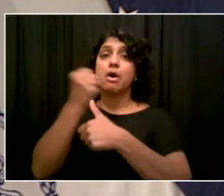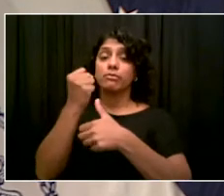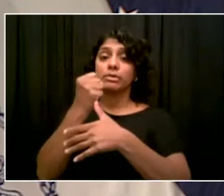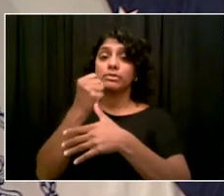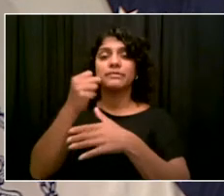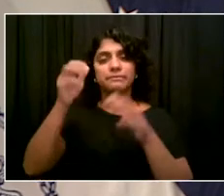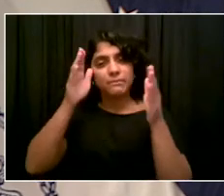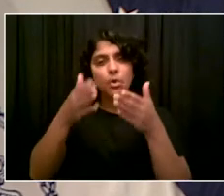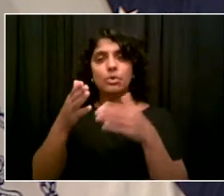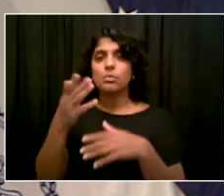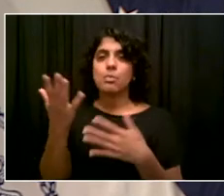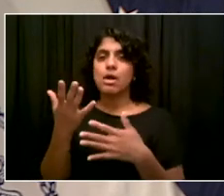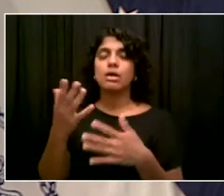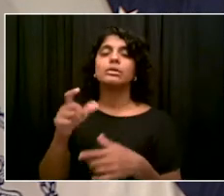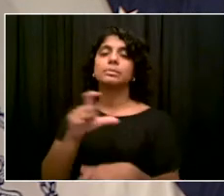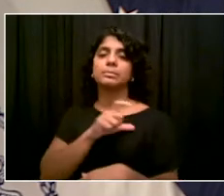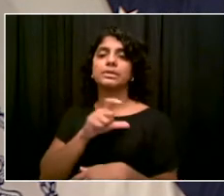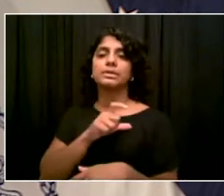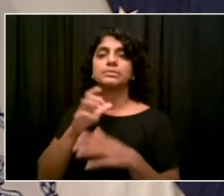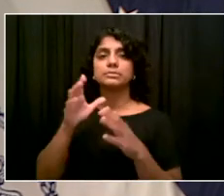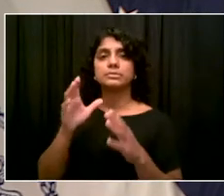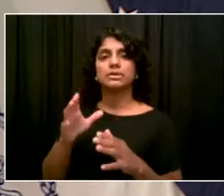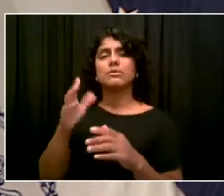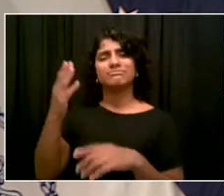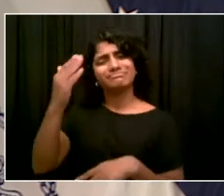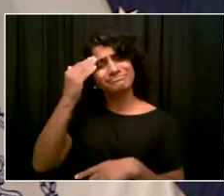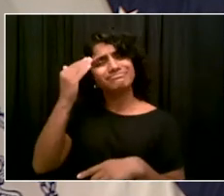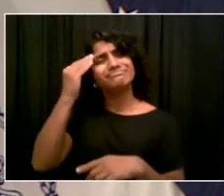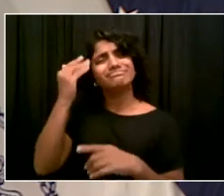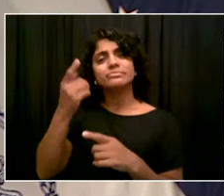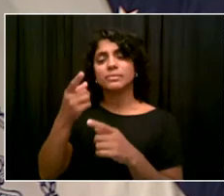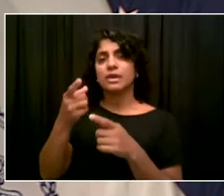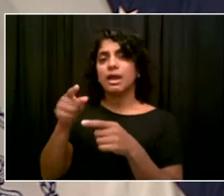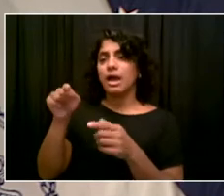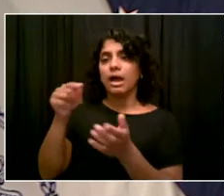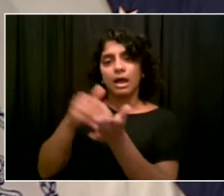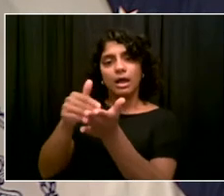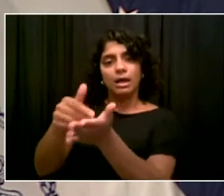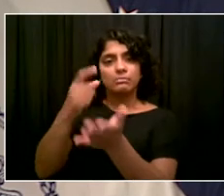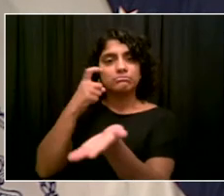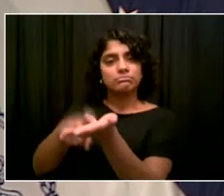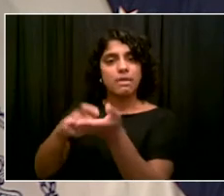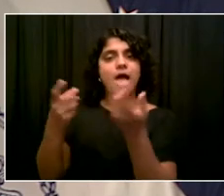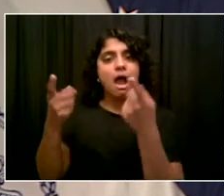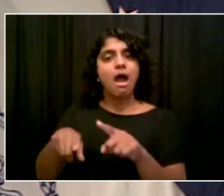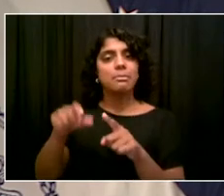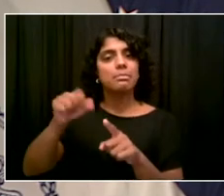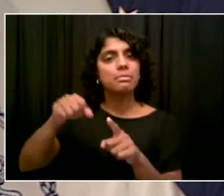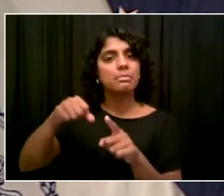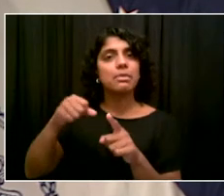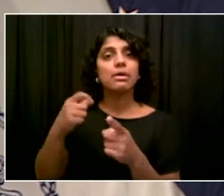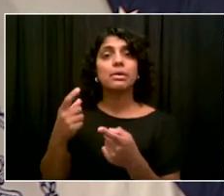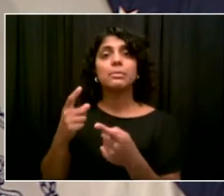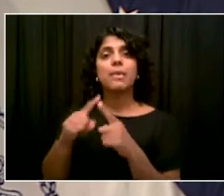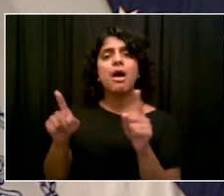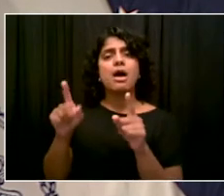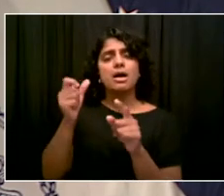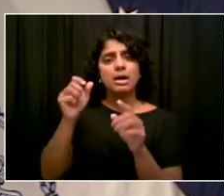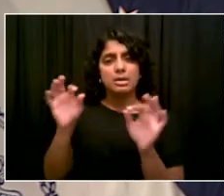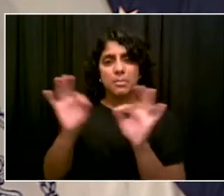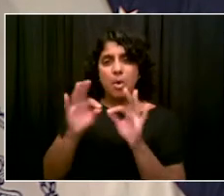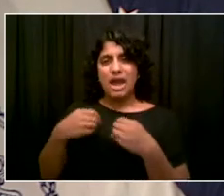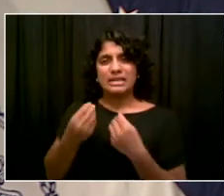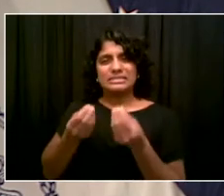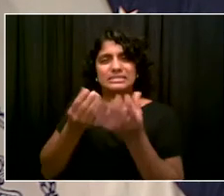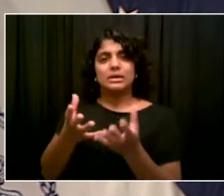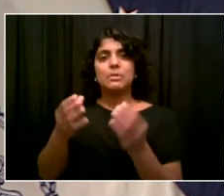need help from the federal government. We need help from the state government. We're losing young people. And we shouldn't be losing these young people. I want to commend the commissioner because